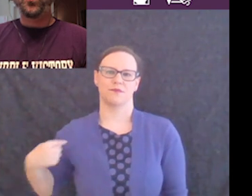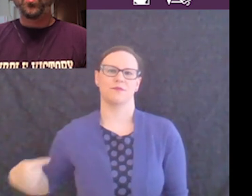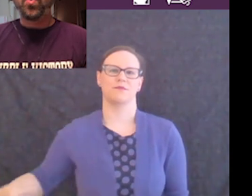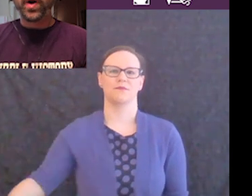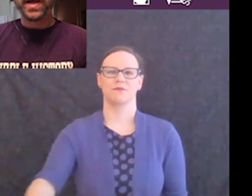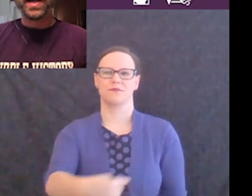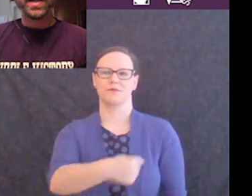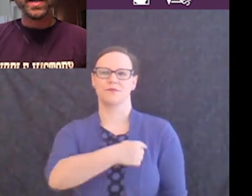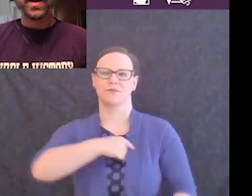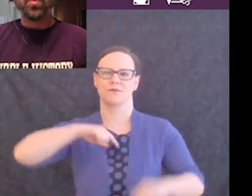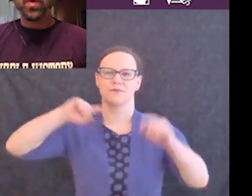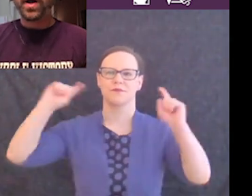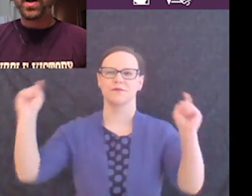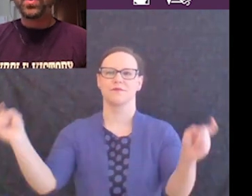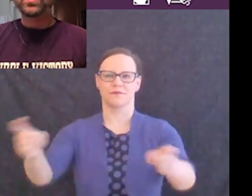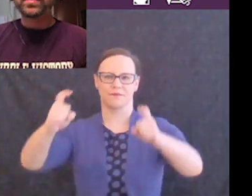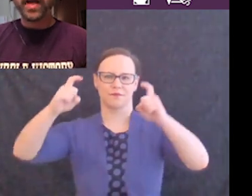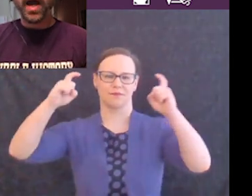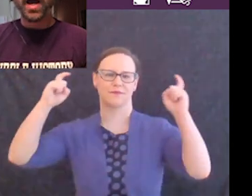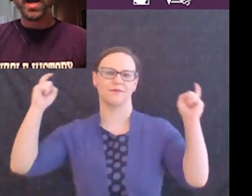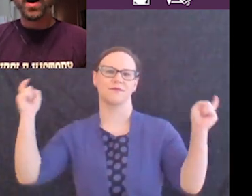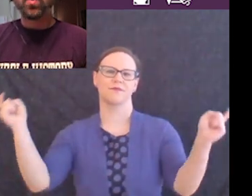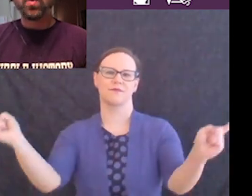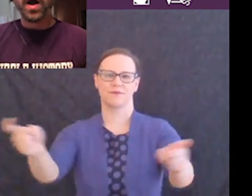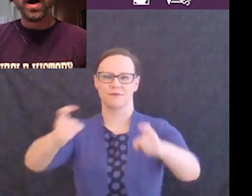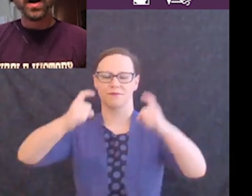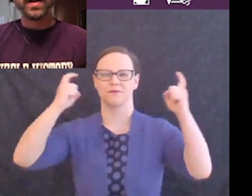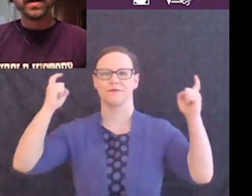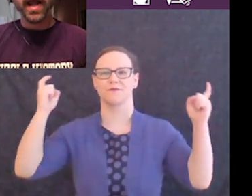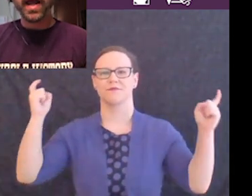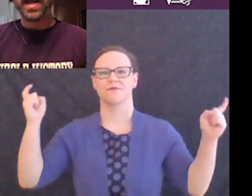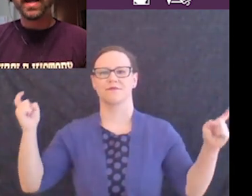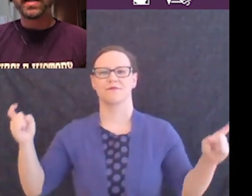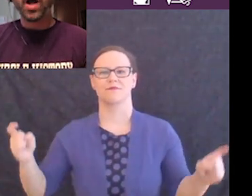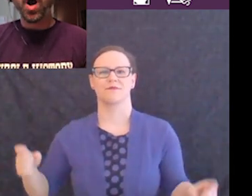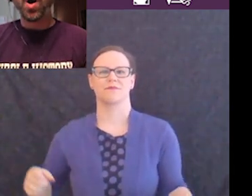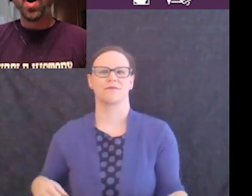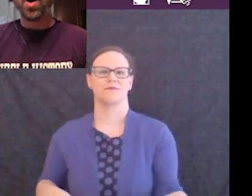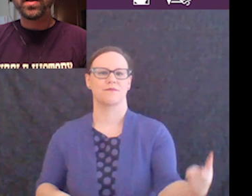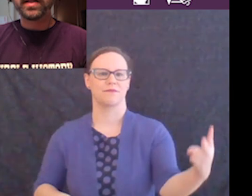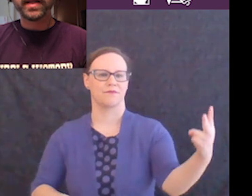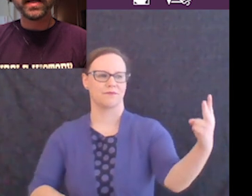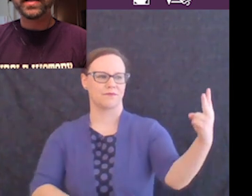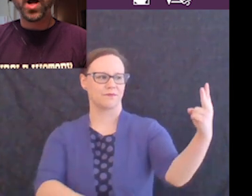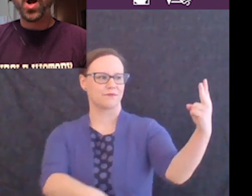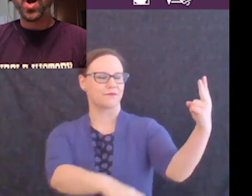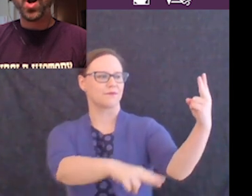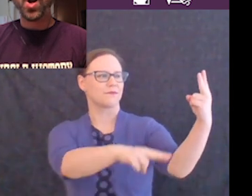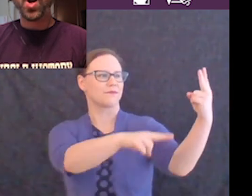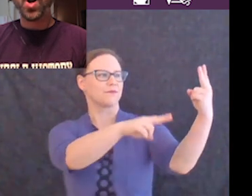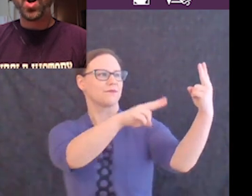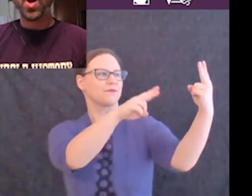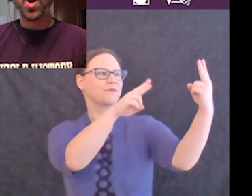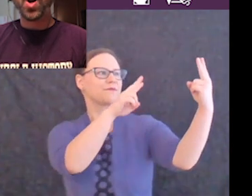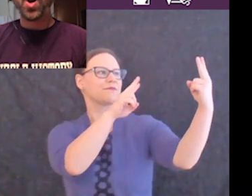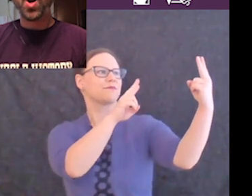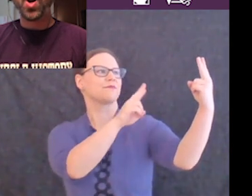We will serenade our leaders.